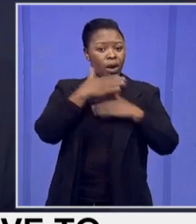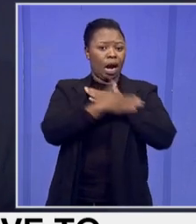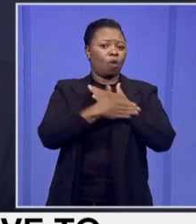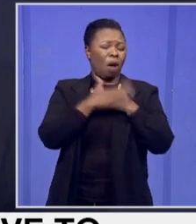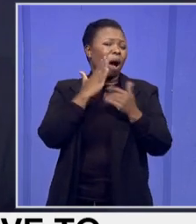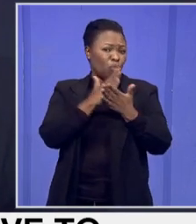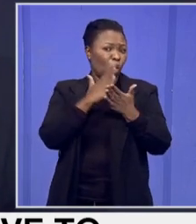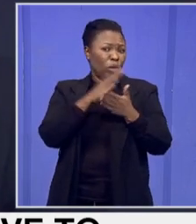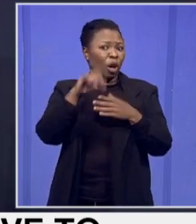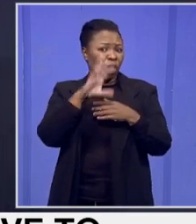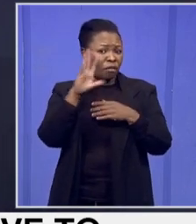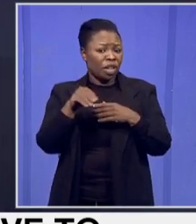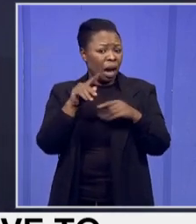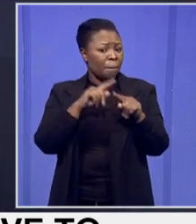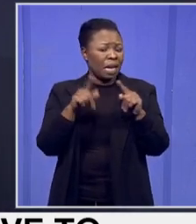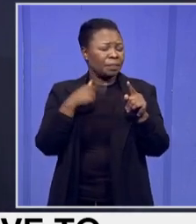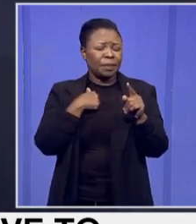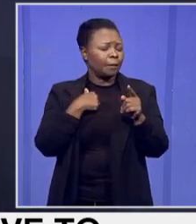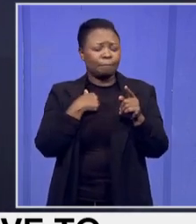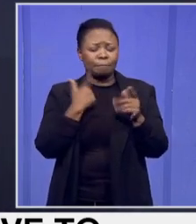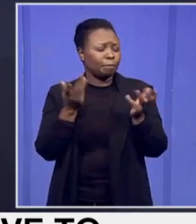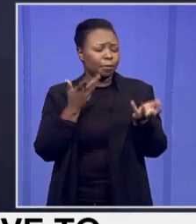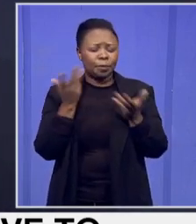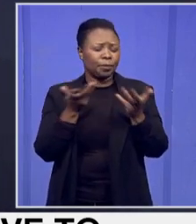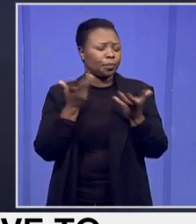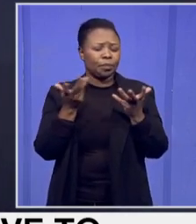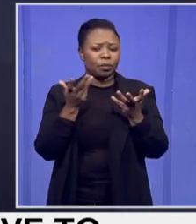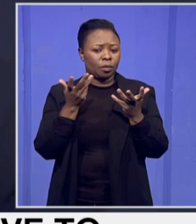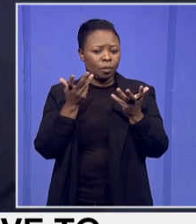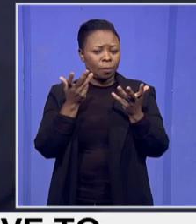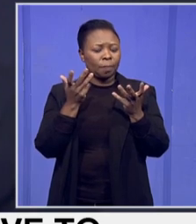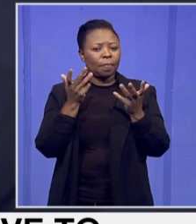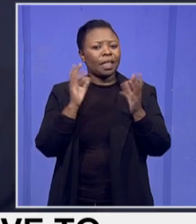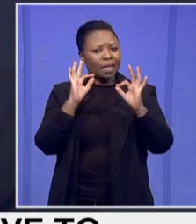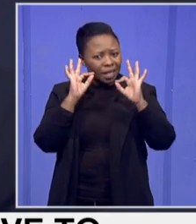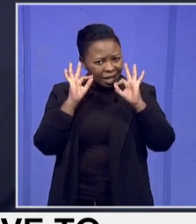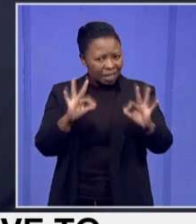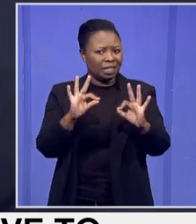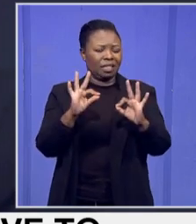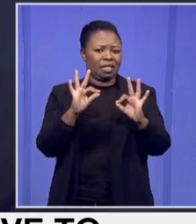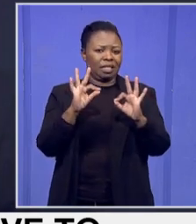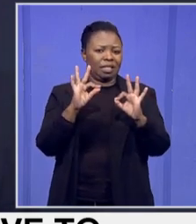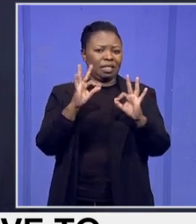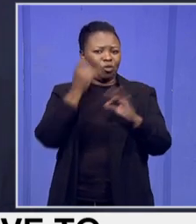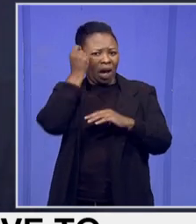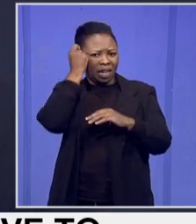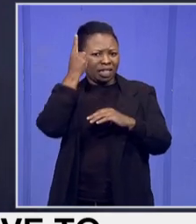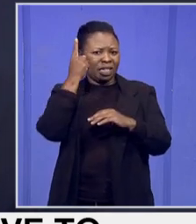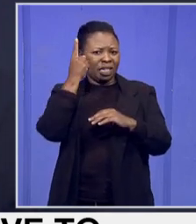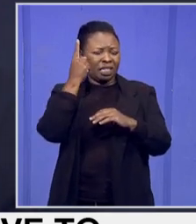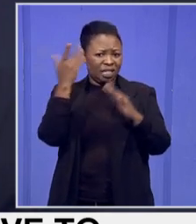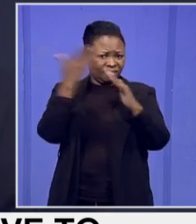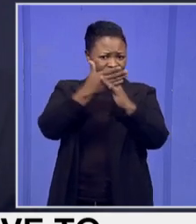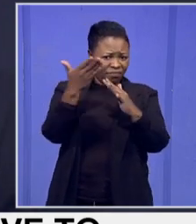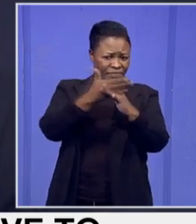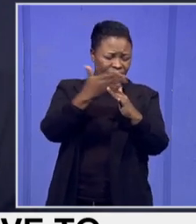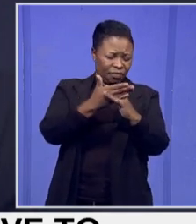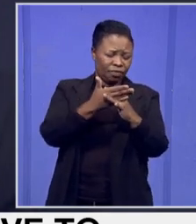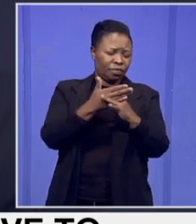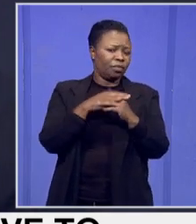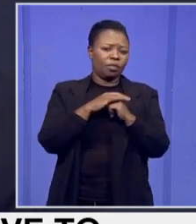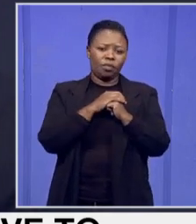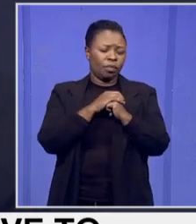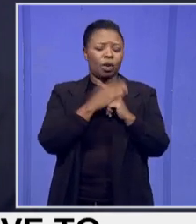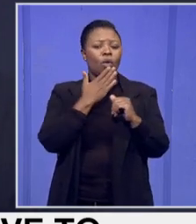Africa, don't get an overt sense that there is any sense of interference by the